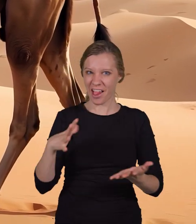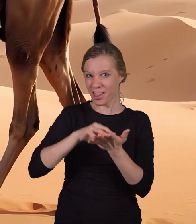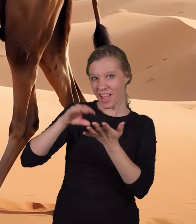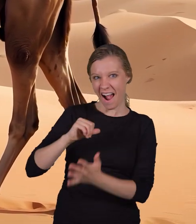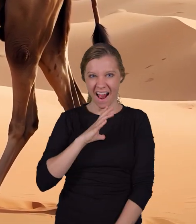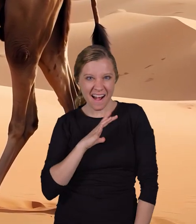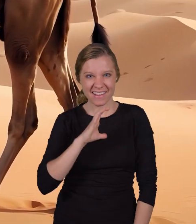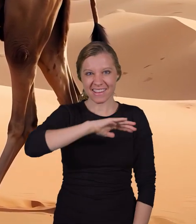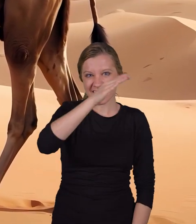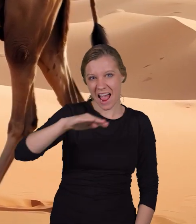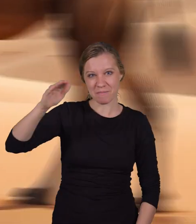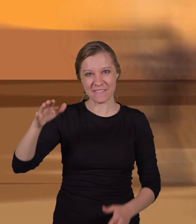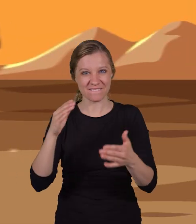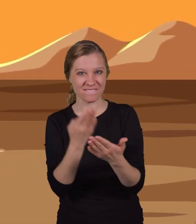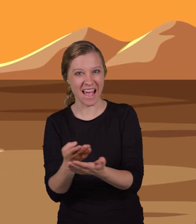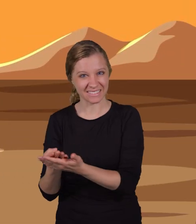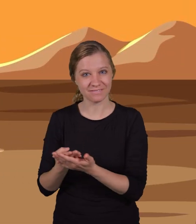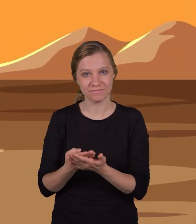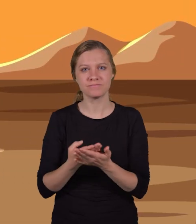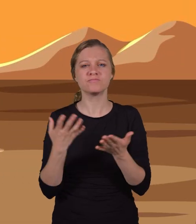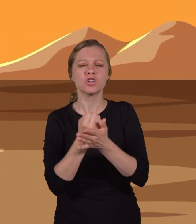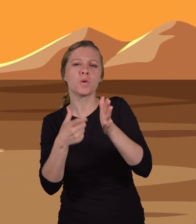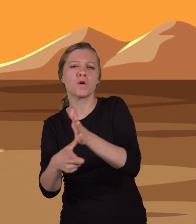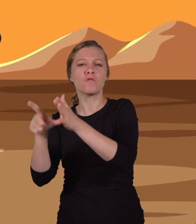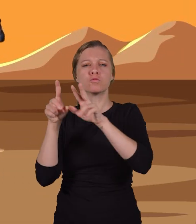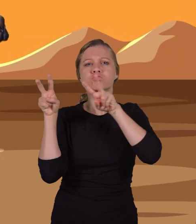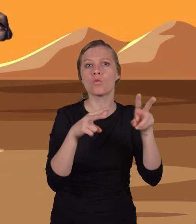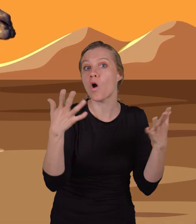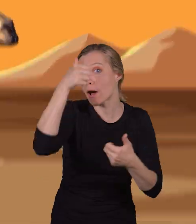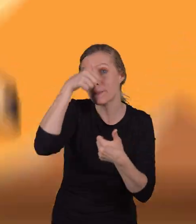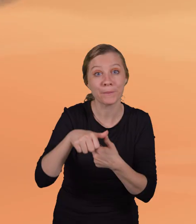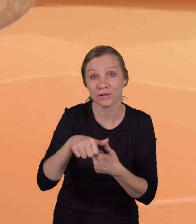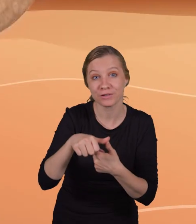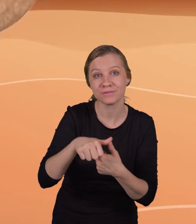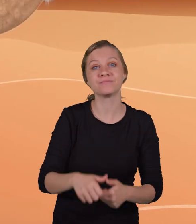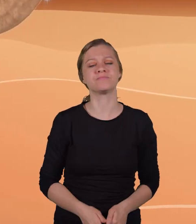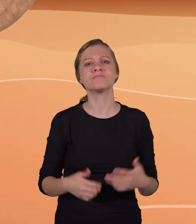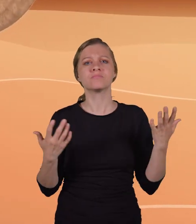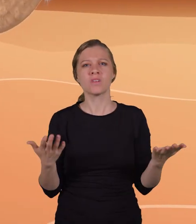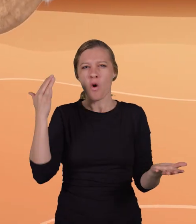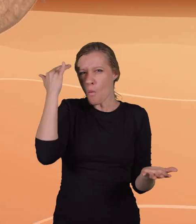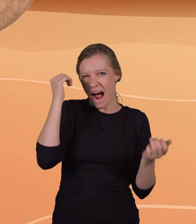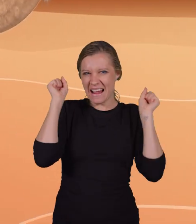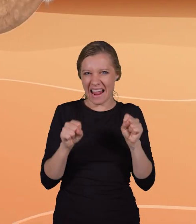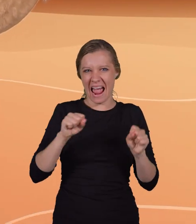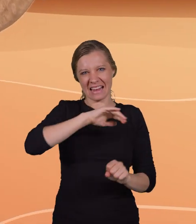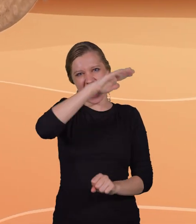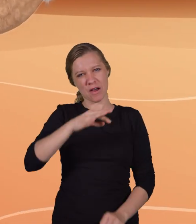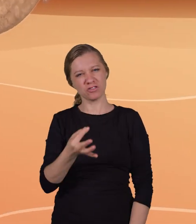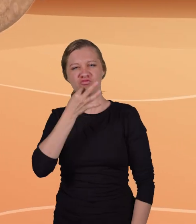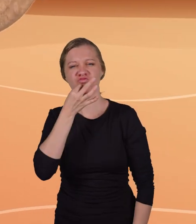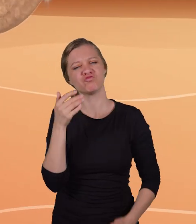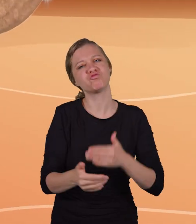a bunch of cool camel facts. Let's review to see what you remember. 1. Why can camels go